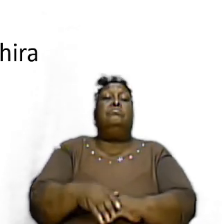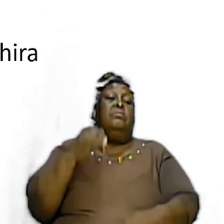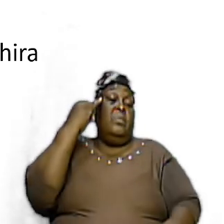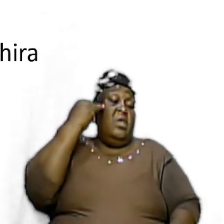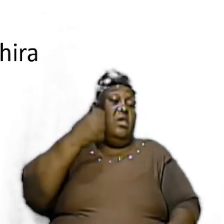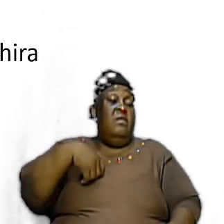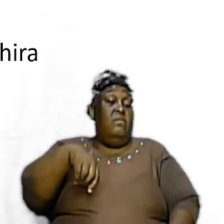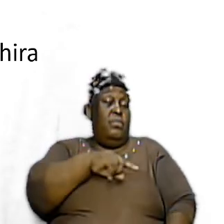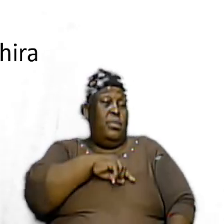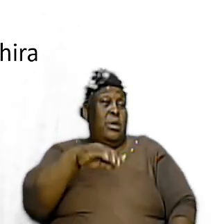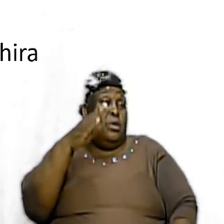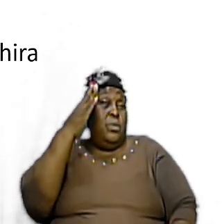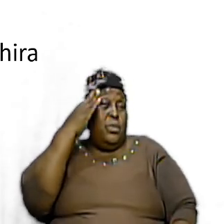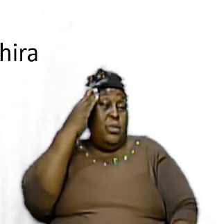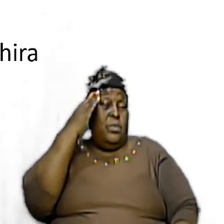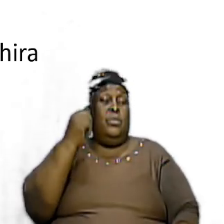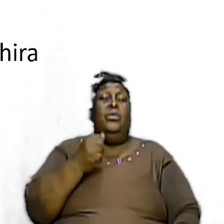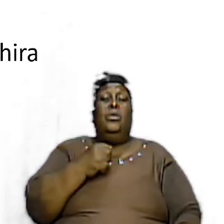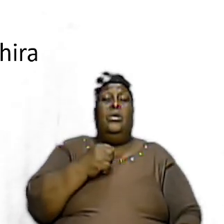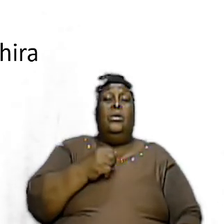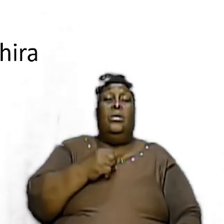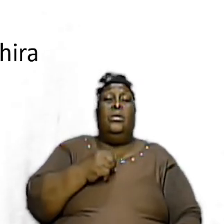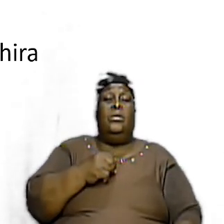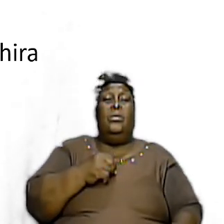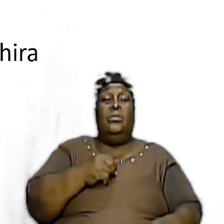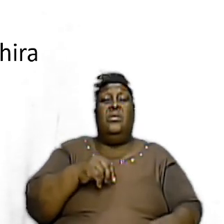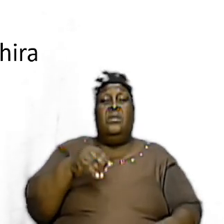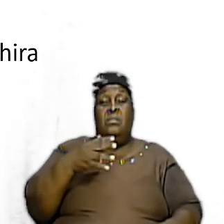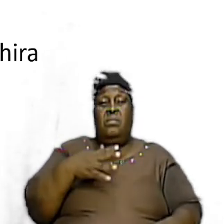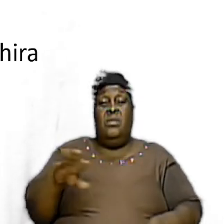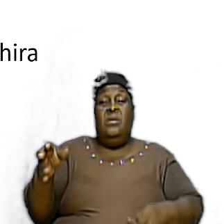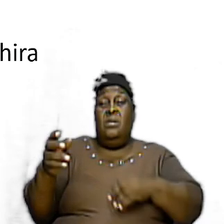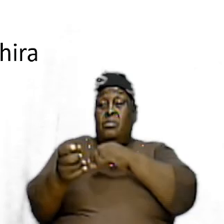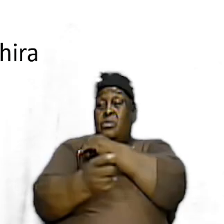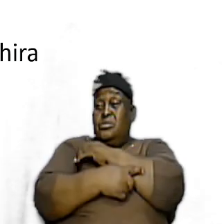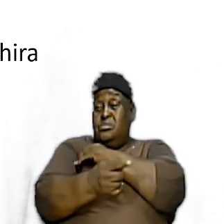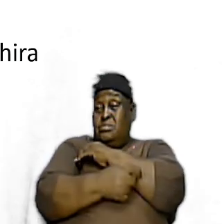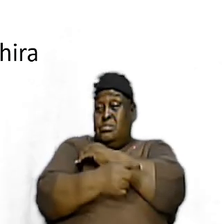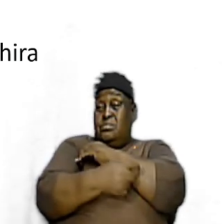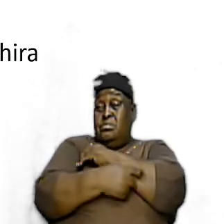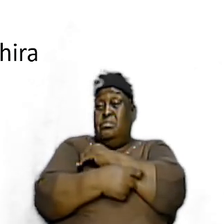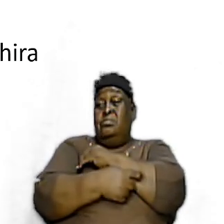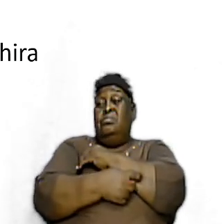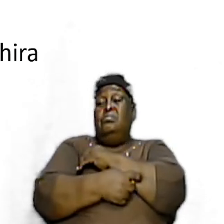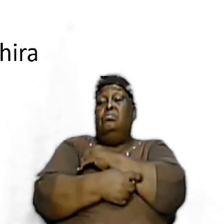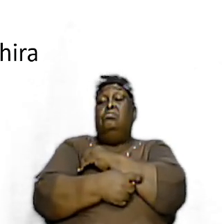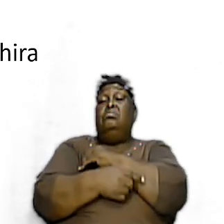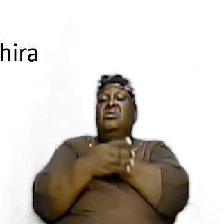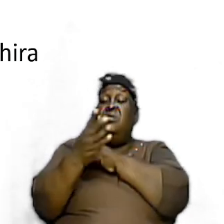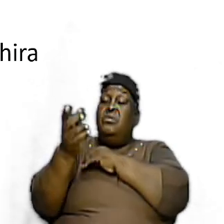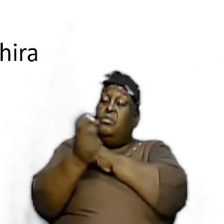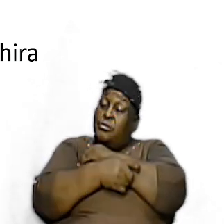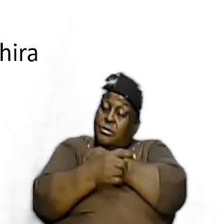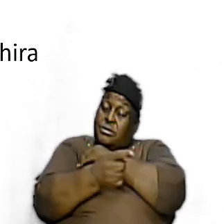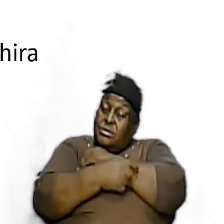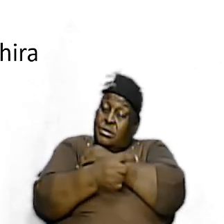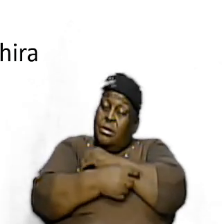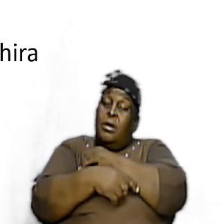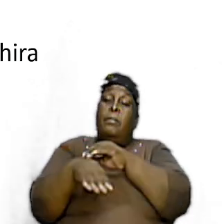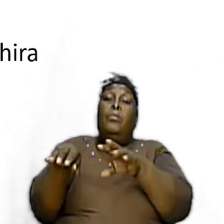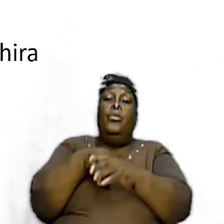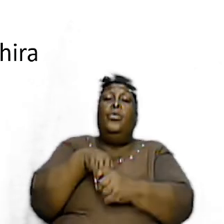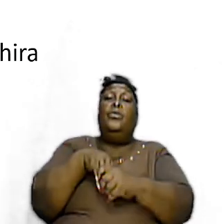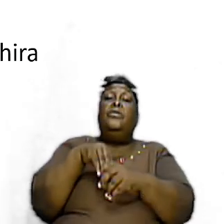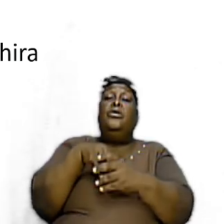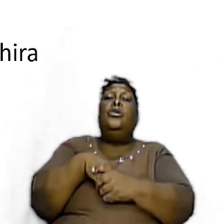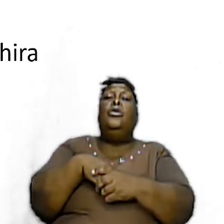notice that there were consequences there were consequences both in the